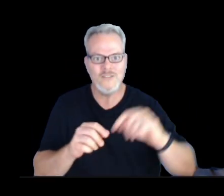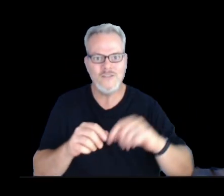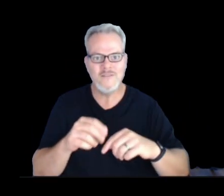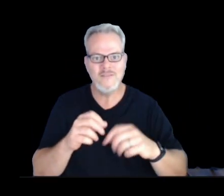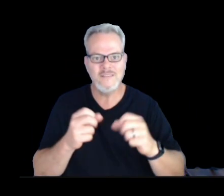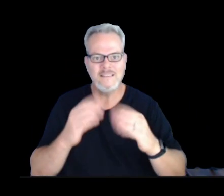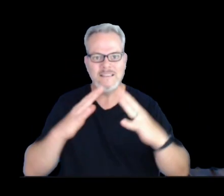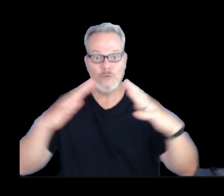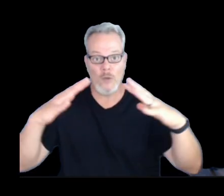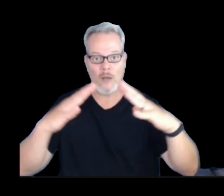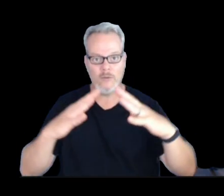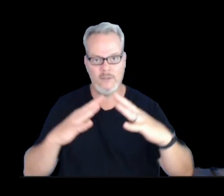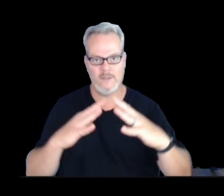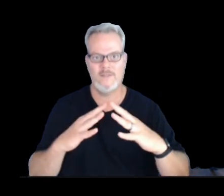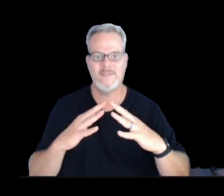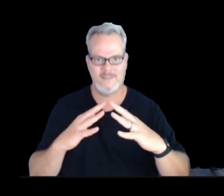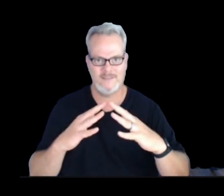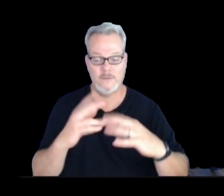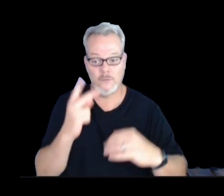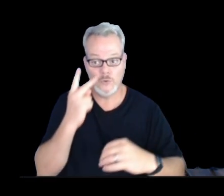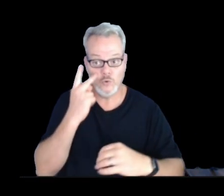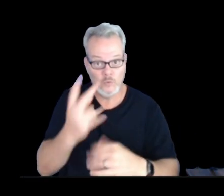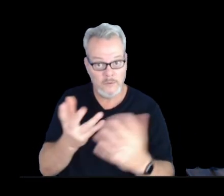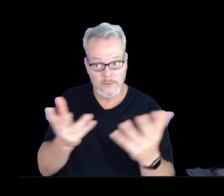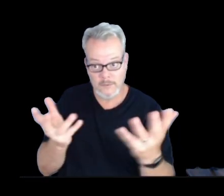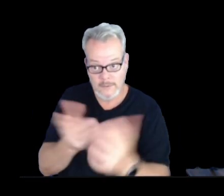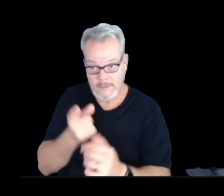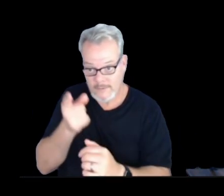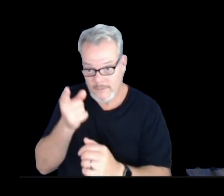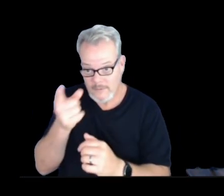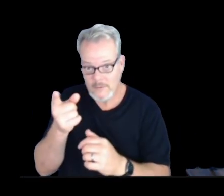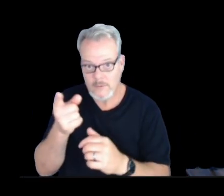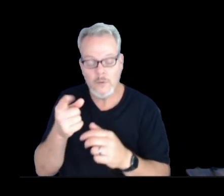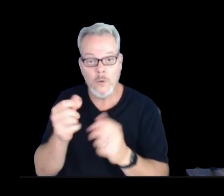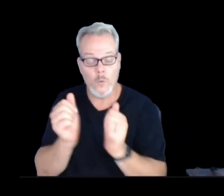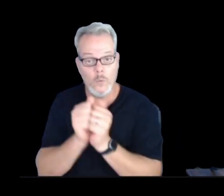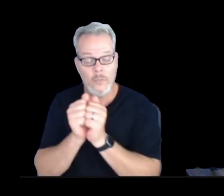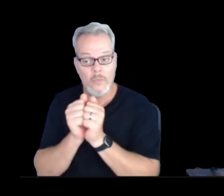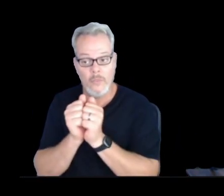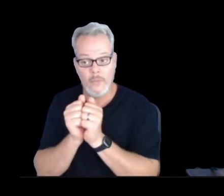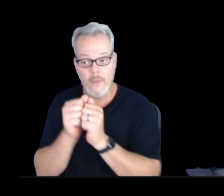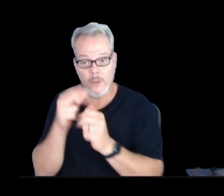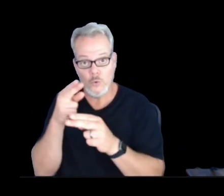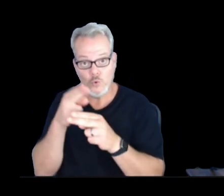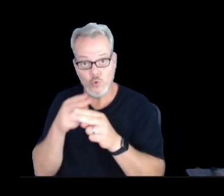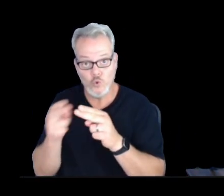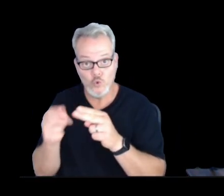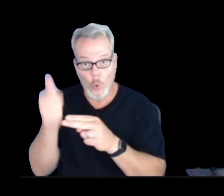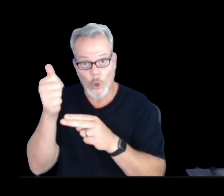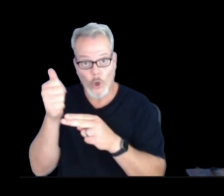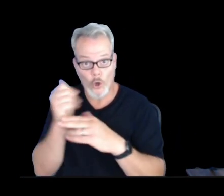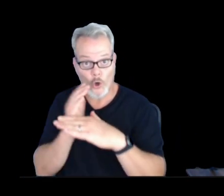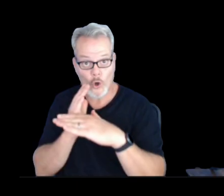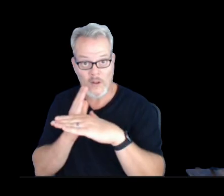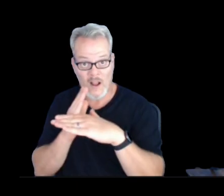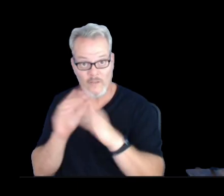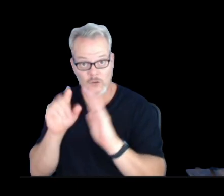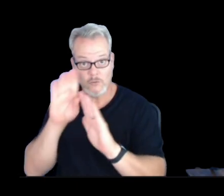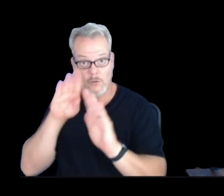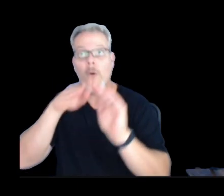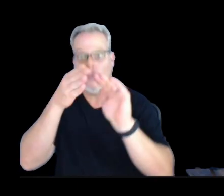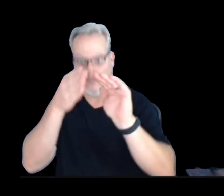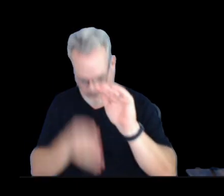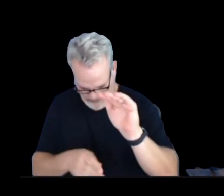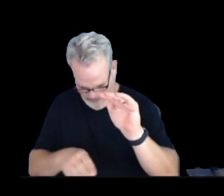ground tilt. And what you can see is that with a shorter than average drop in episode 19, that allowed